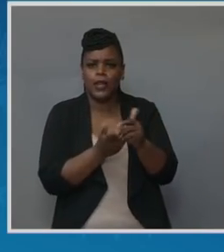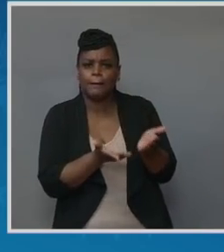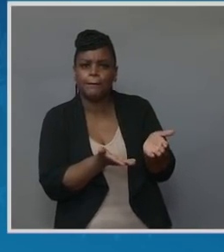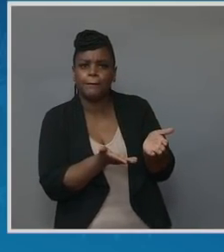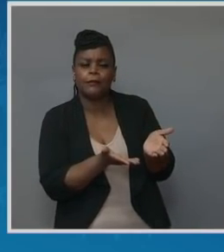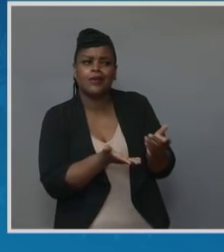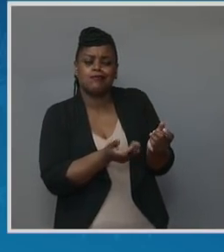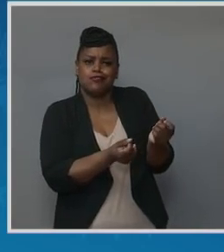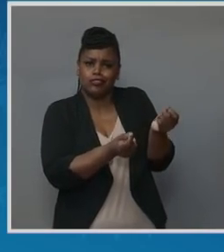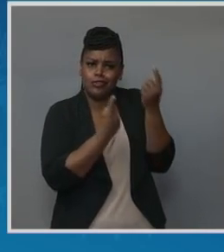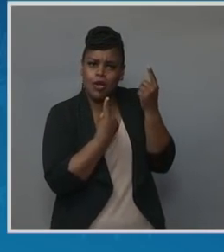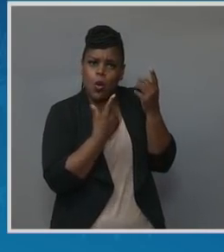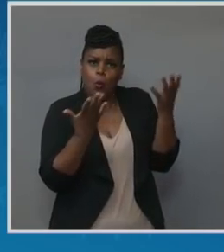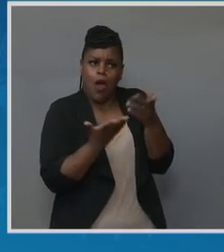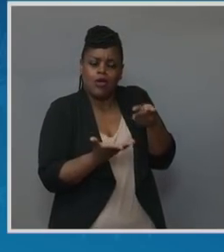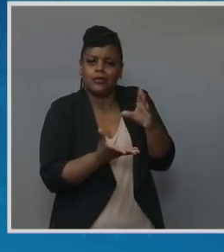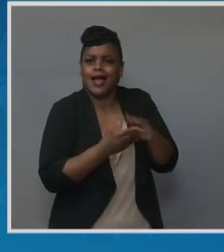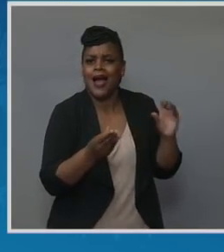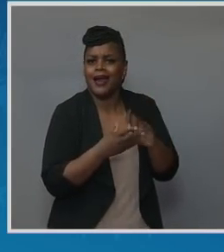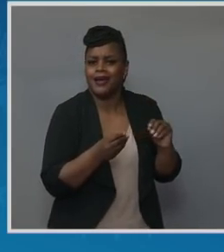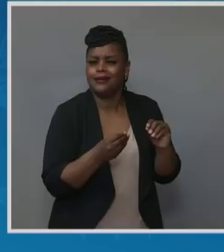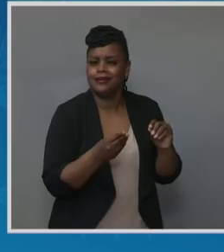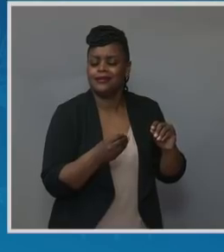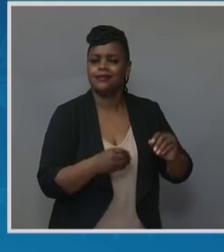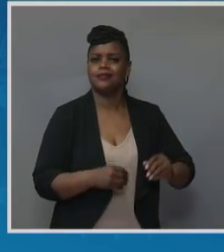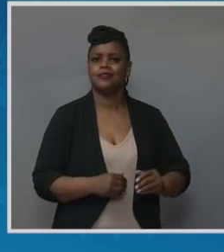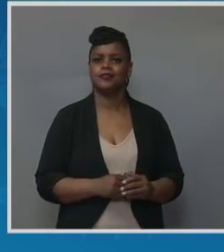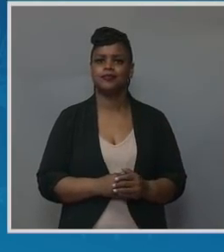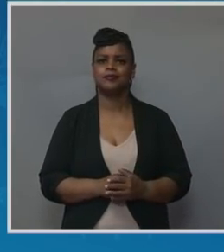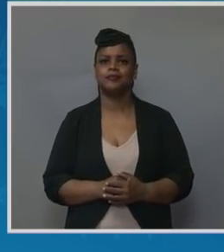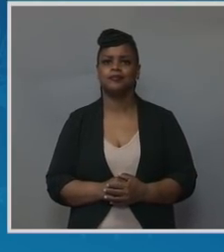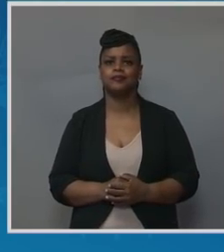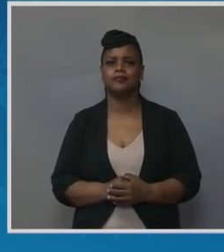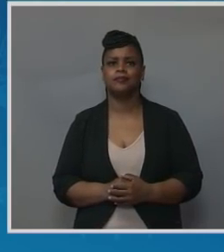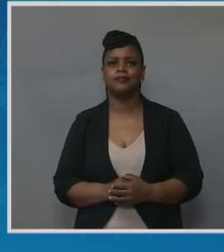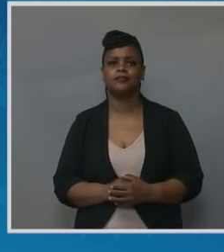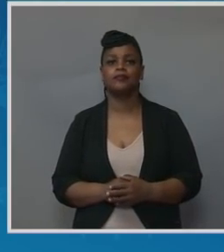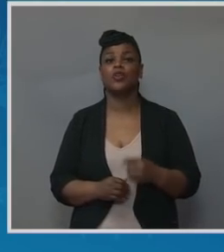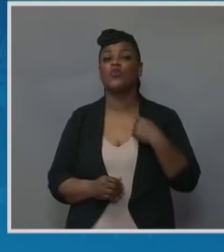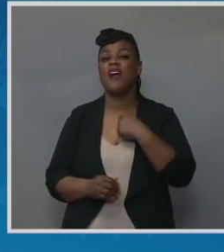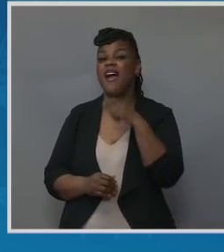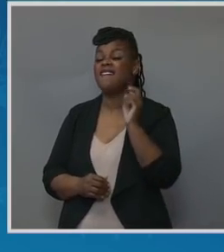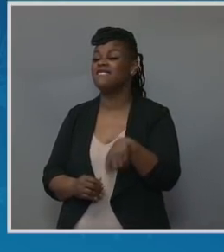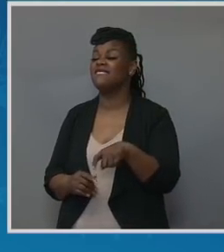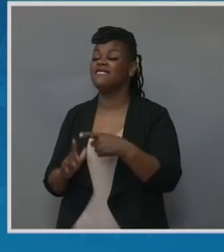life context, and work to provide them the highest quality of care you can.